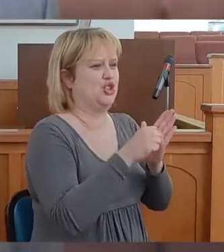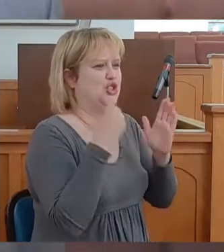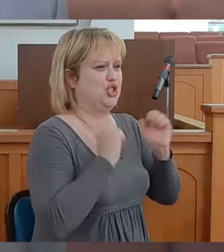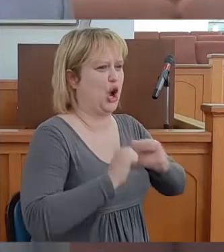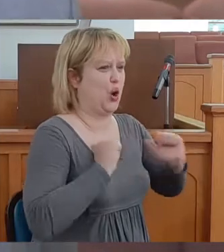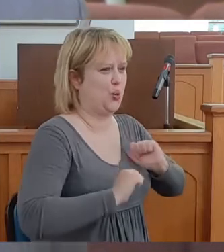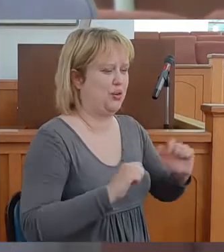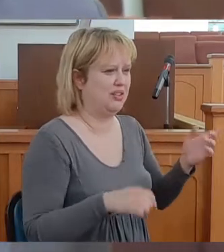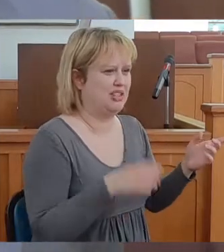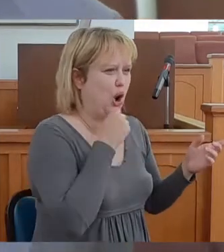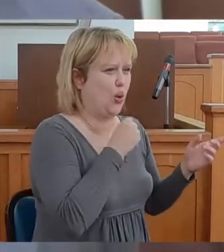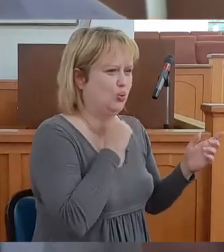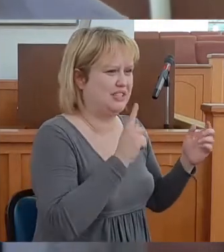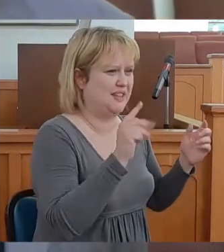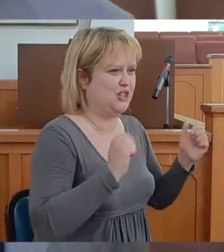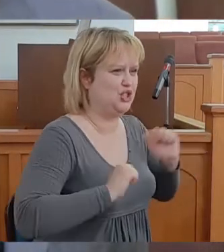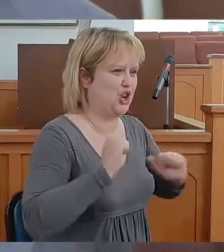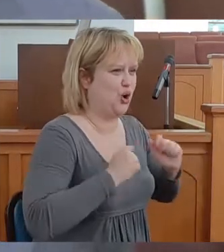Quite a few.